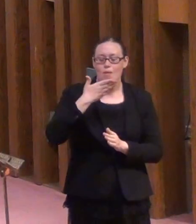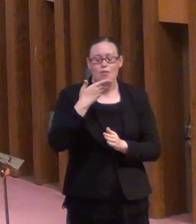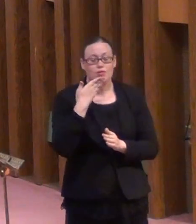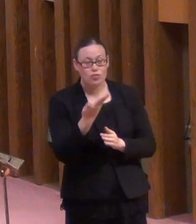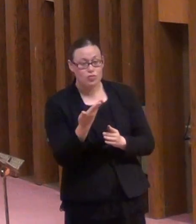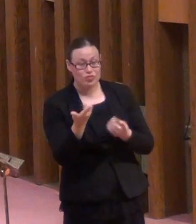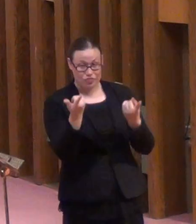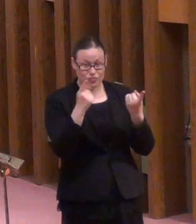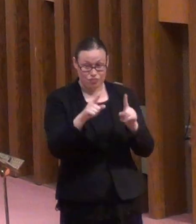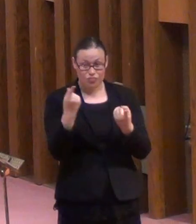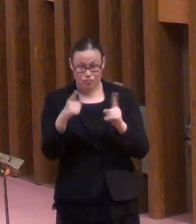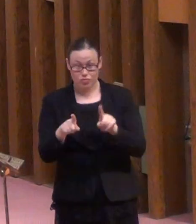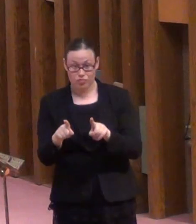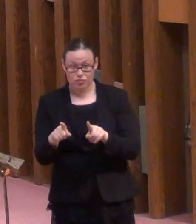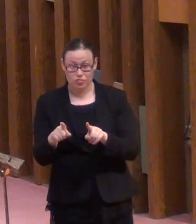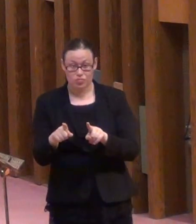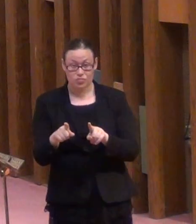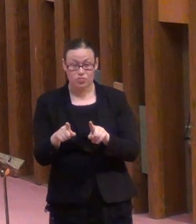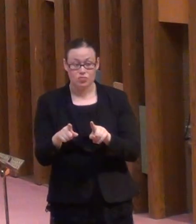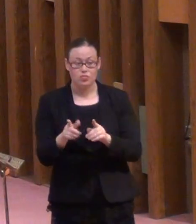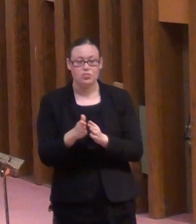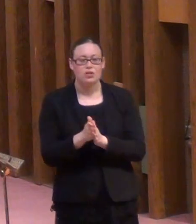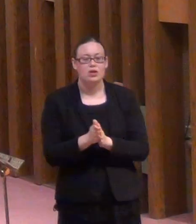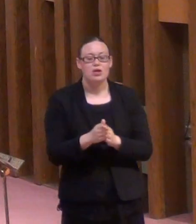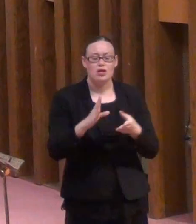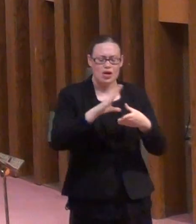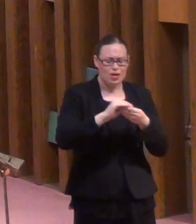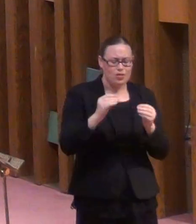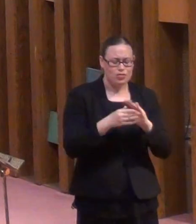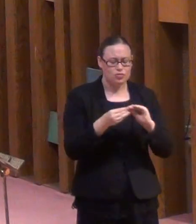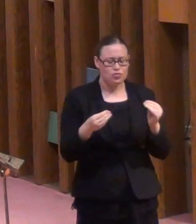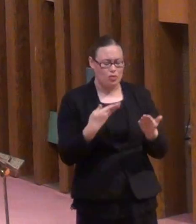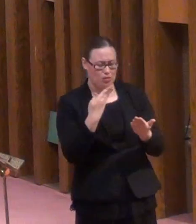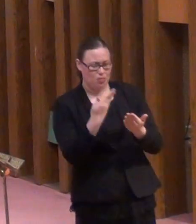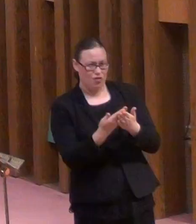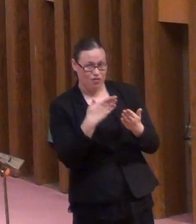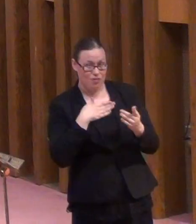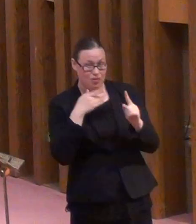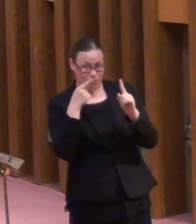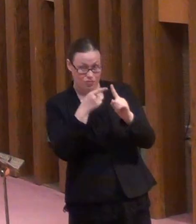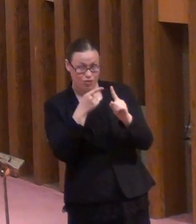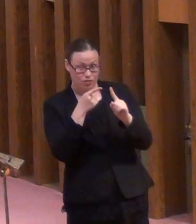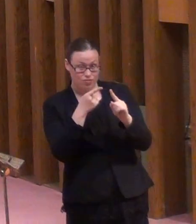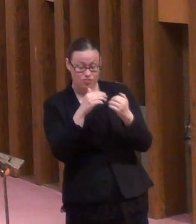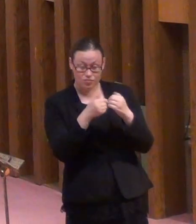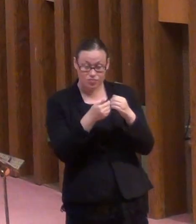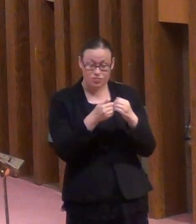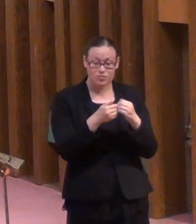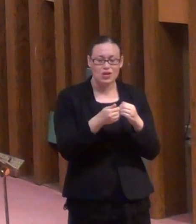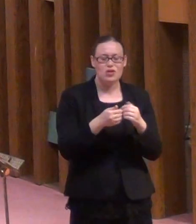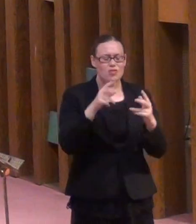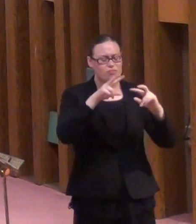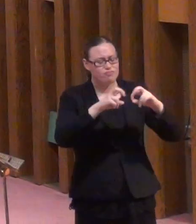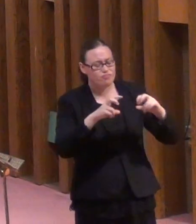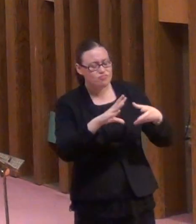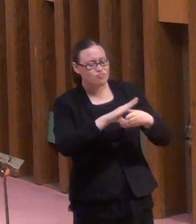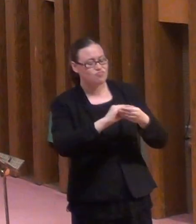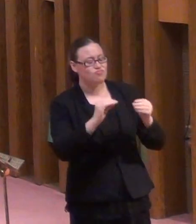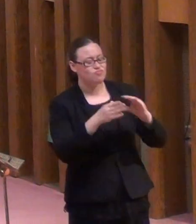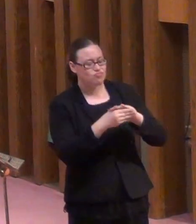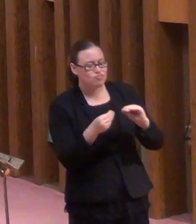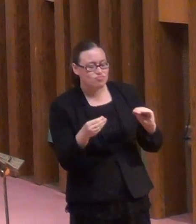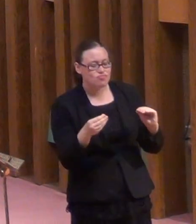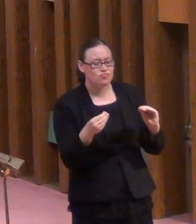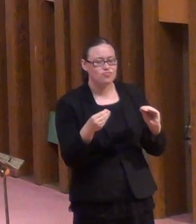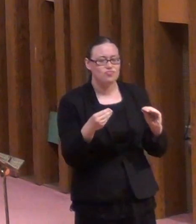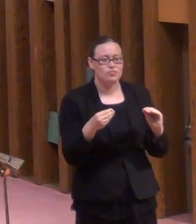Now, how does this parable prove that point? Let's take a look at the story that Jesus told. And the details will lend